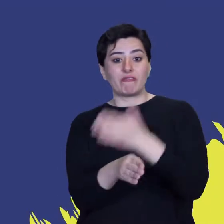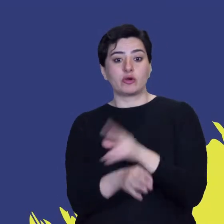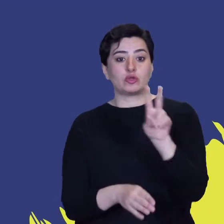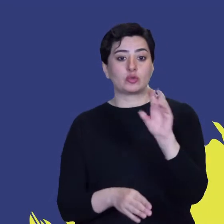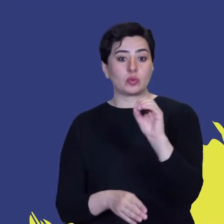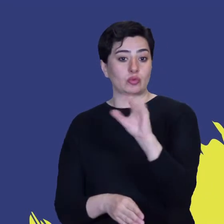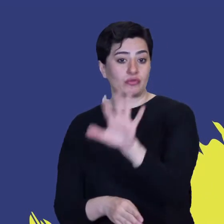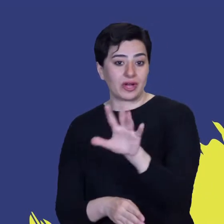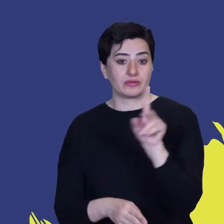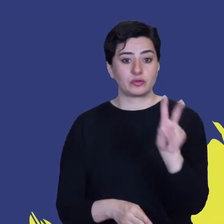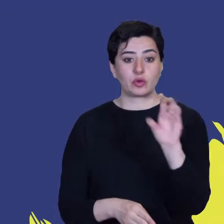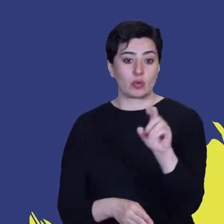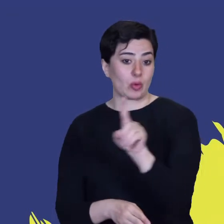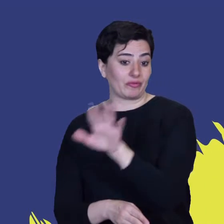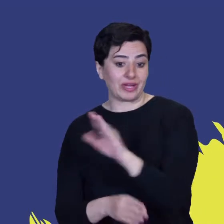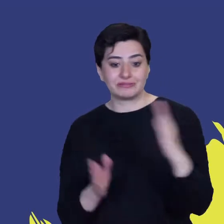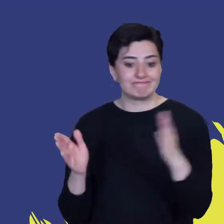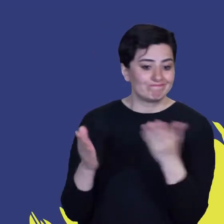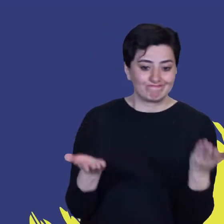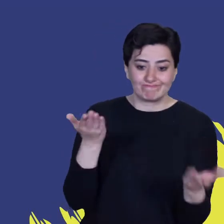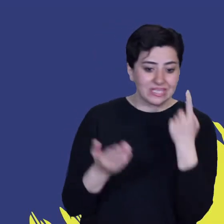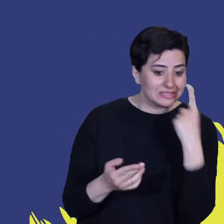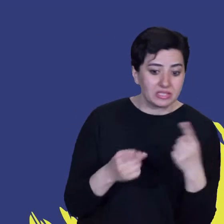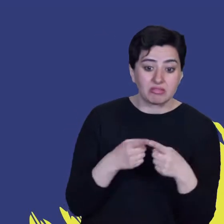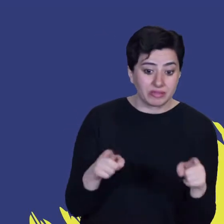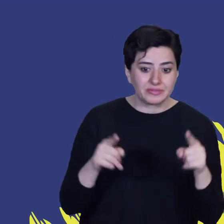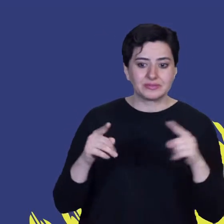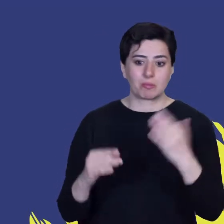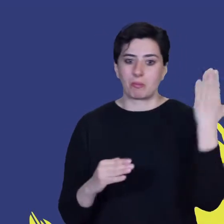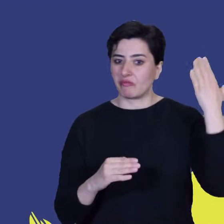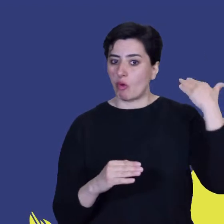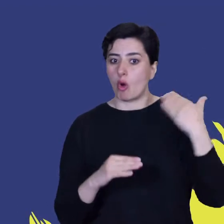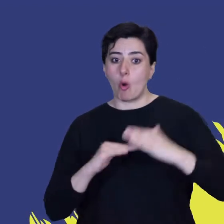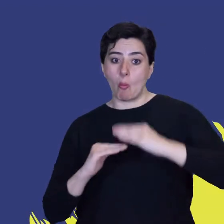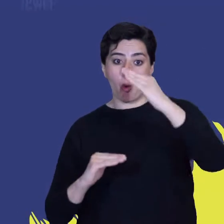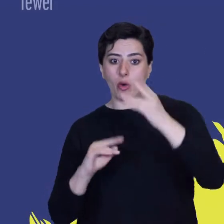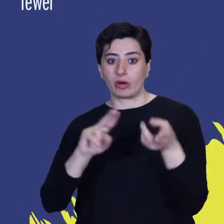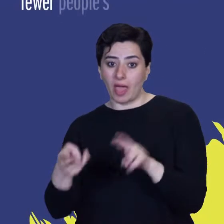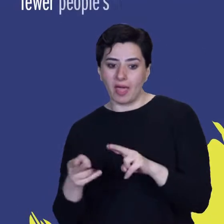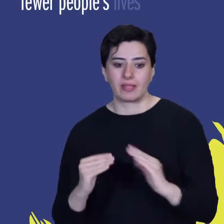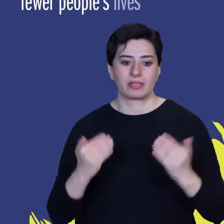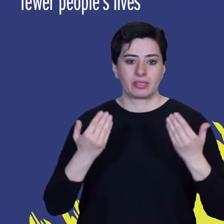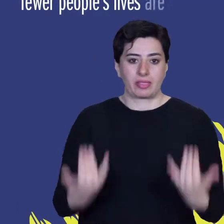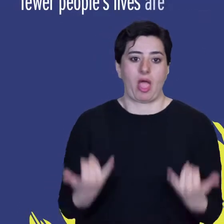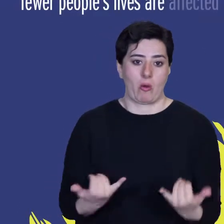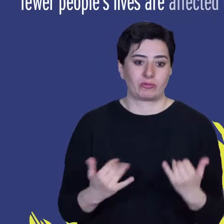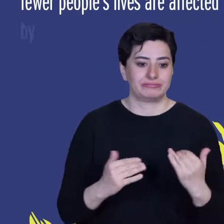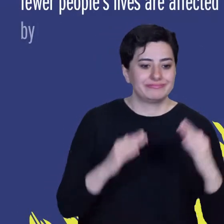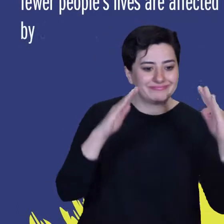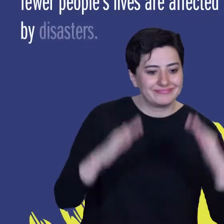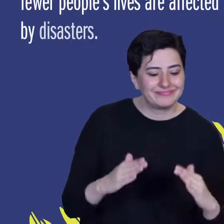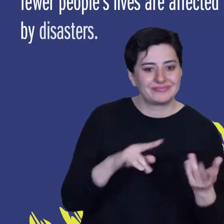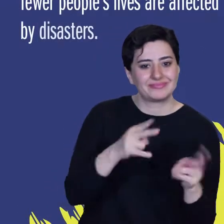Target two. In the whole world, the plan aims to make sure that far fewer people's lives are affected by